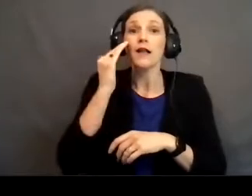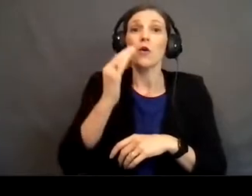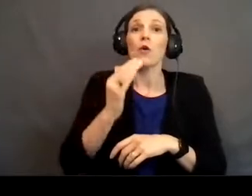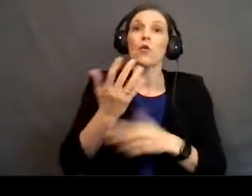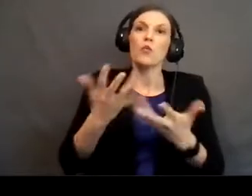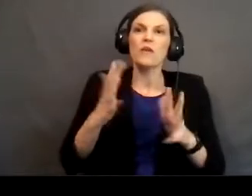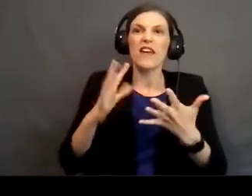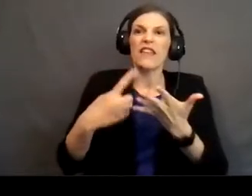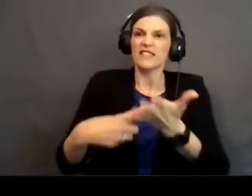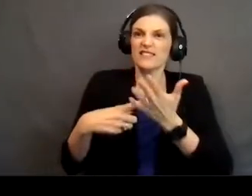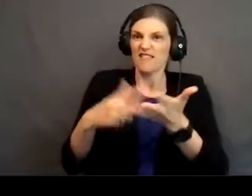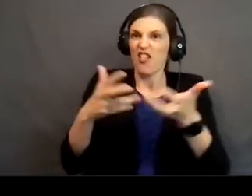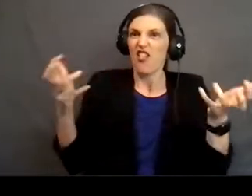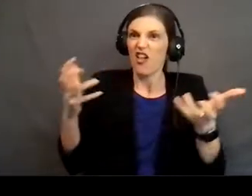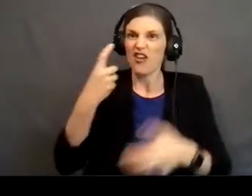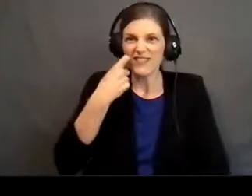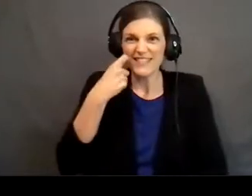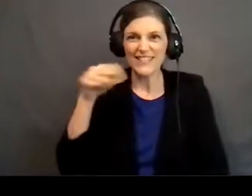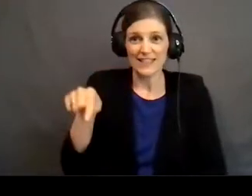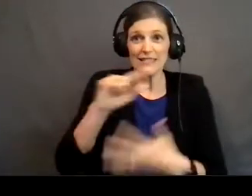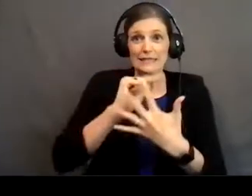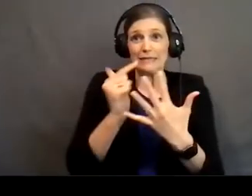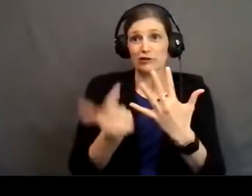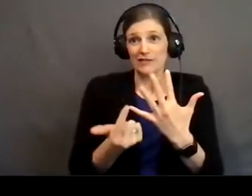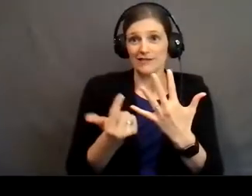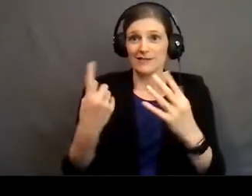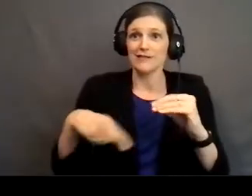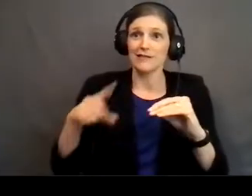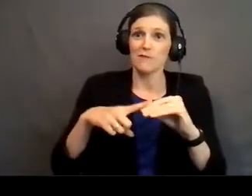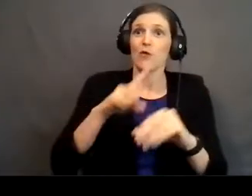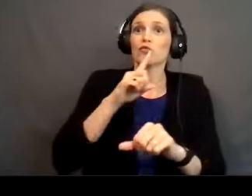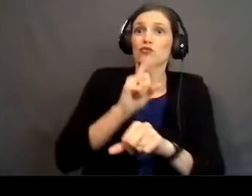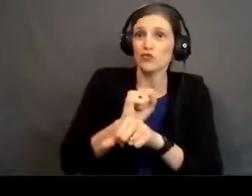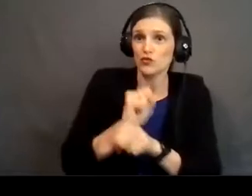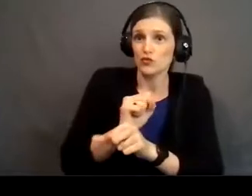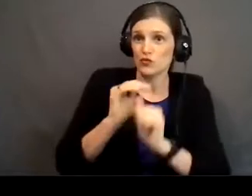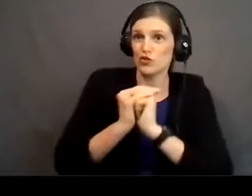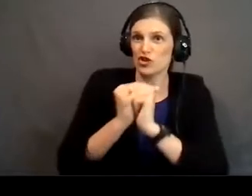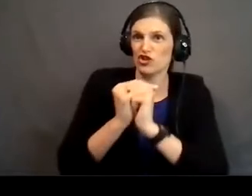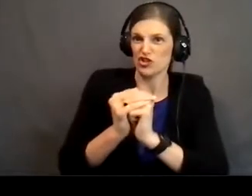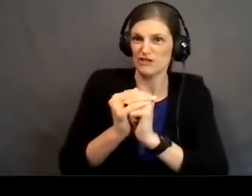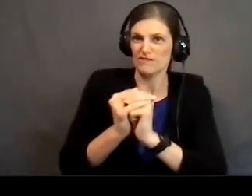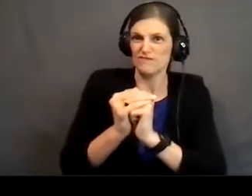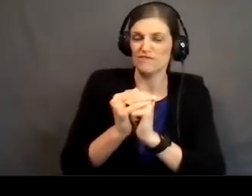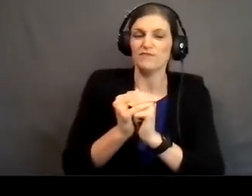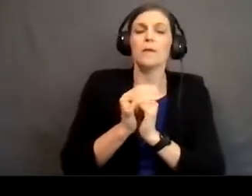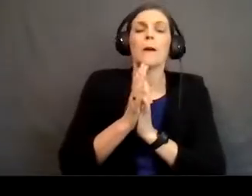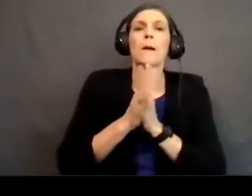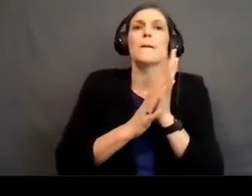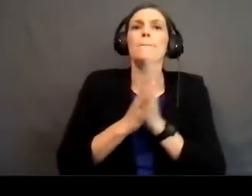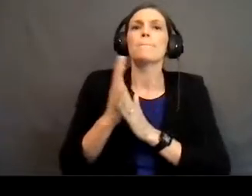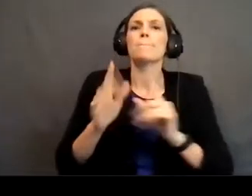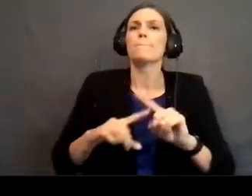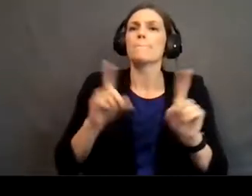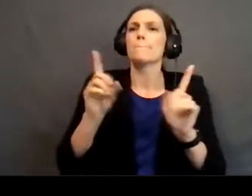kind of talked about that a lot lately, right? This series is about true worship. It's about what we're doing here. But